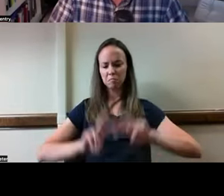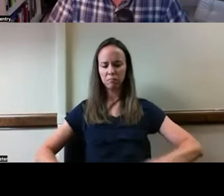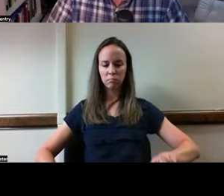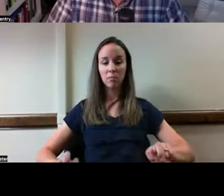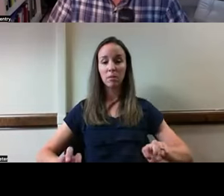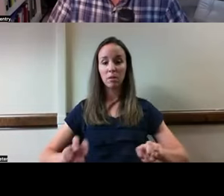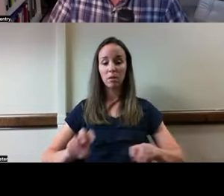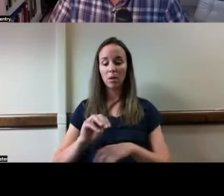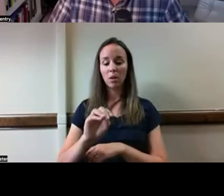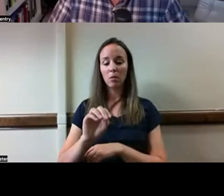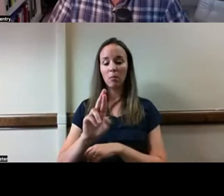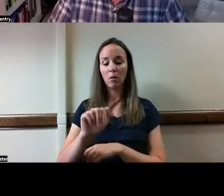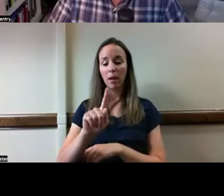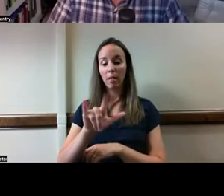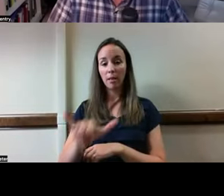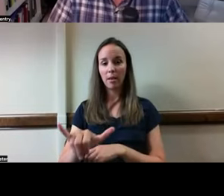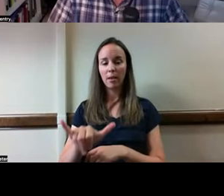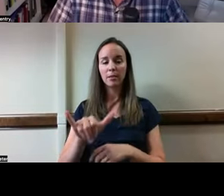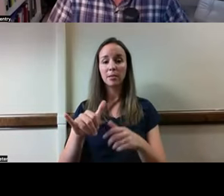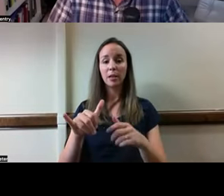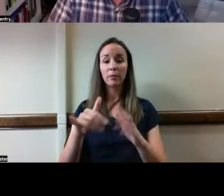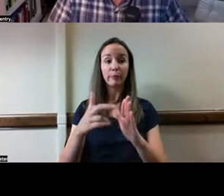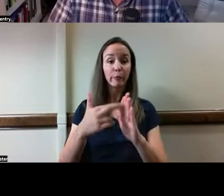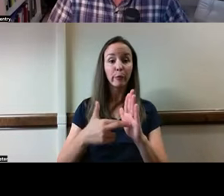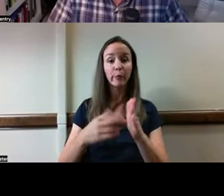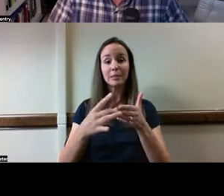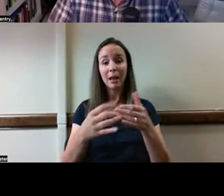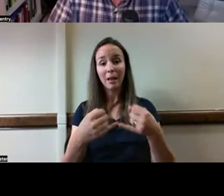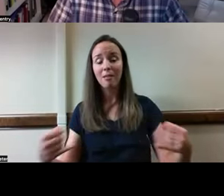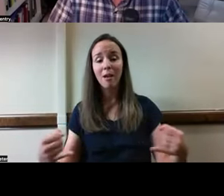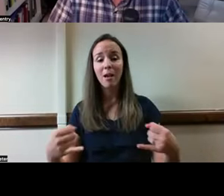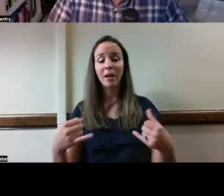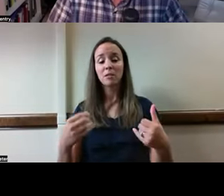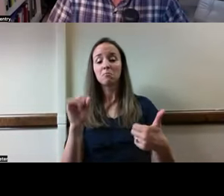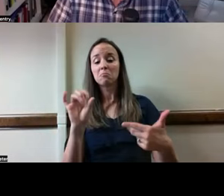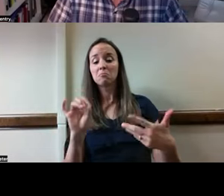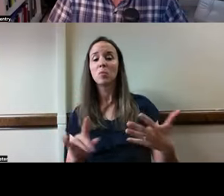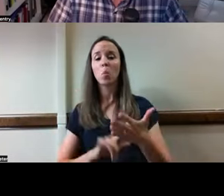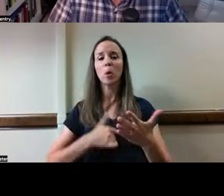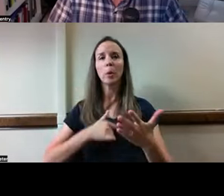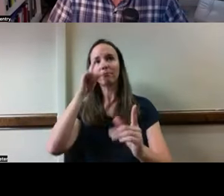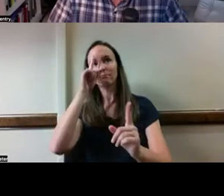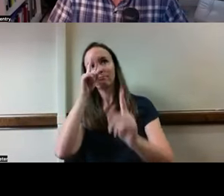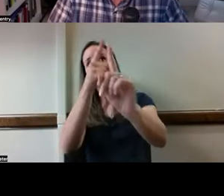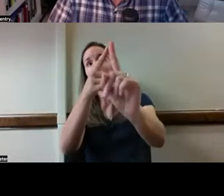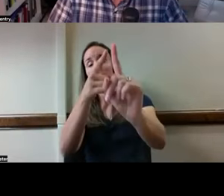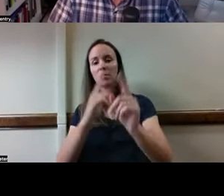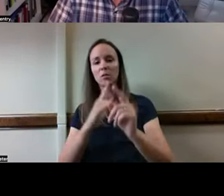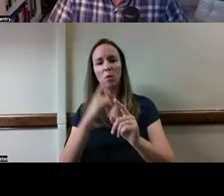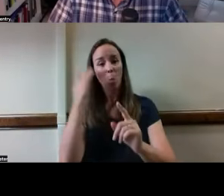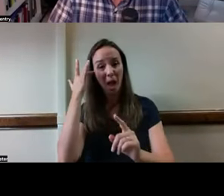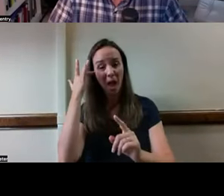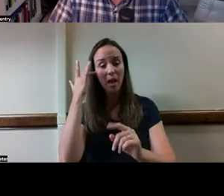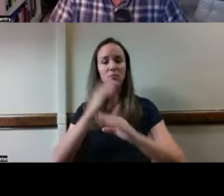Morality is a set of guidelines and standards that are striven for as ideals that are intended to protect our basic